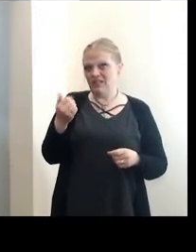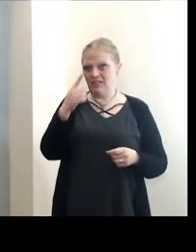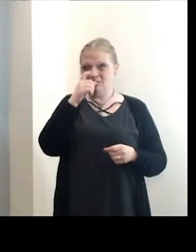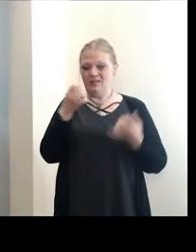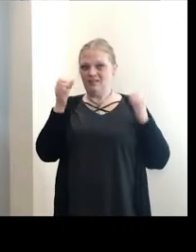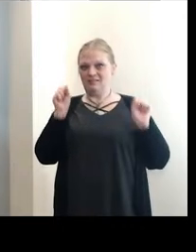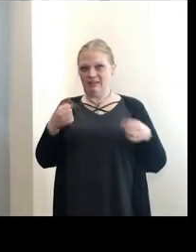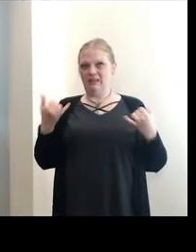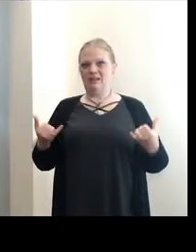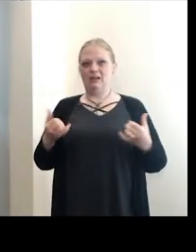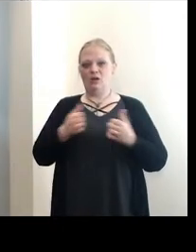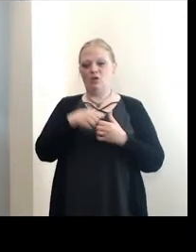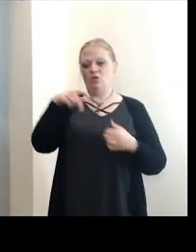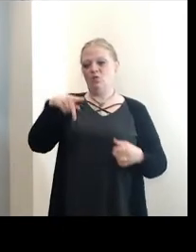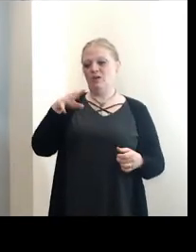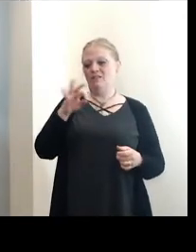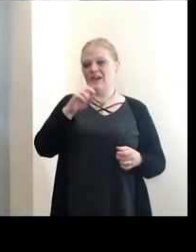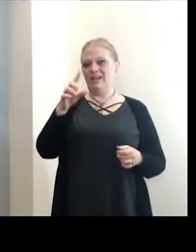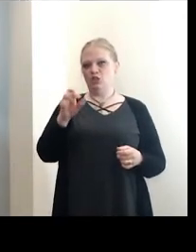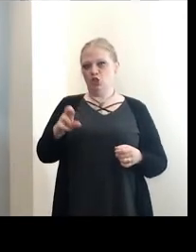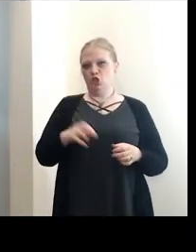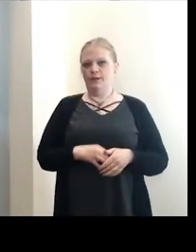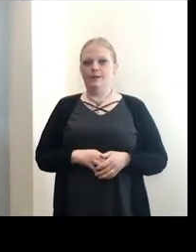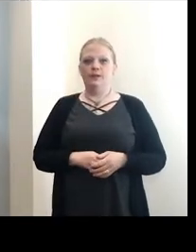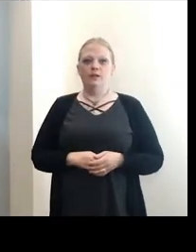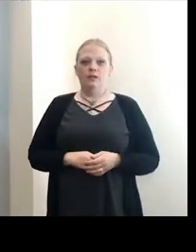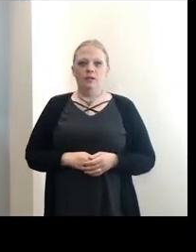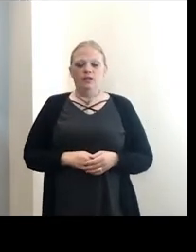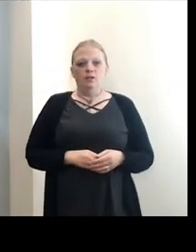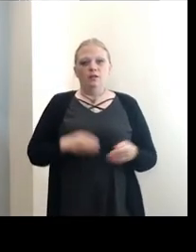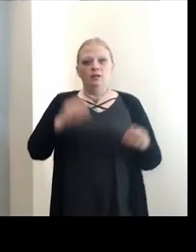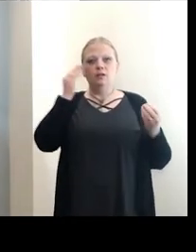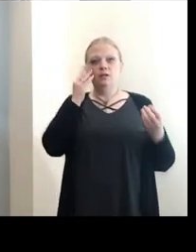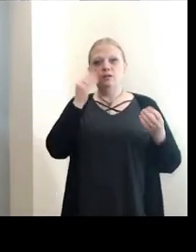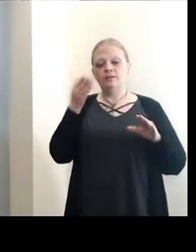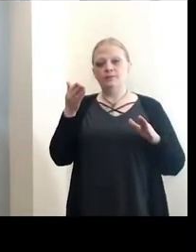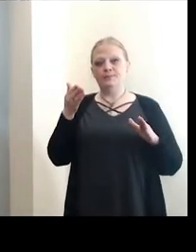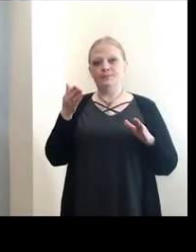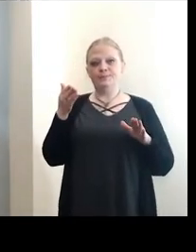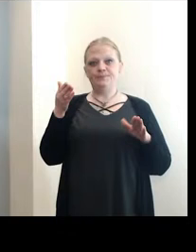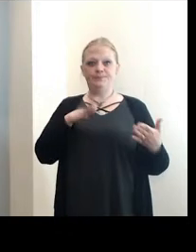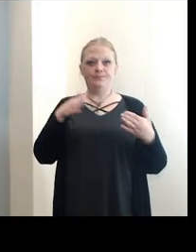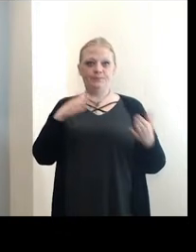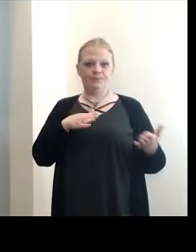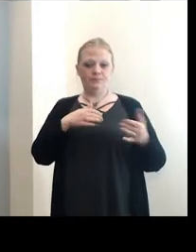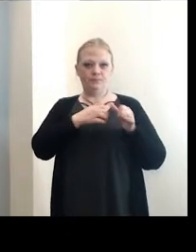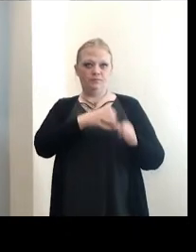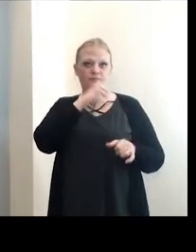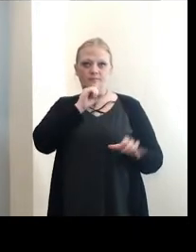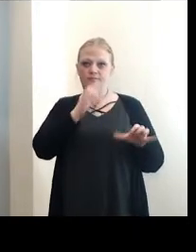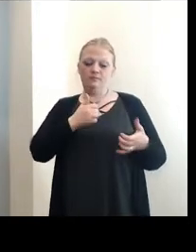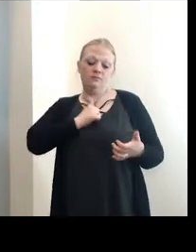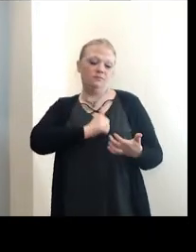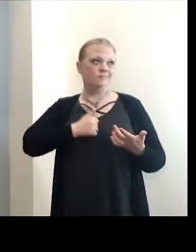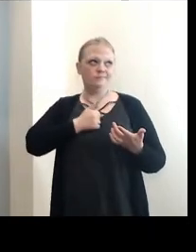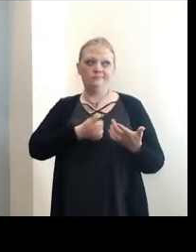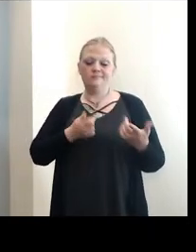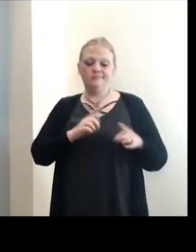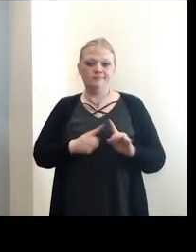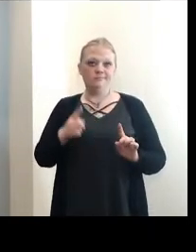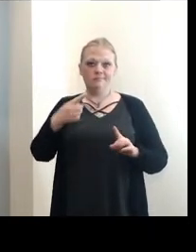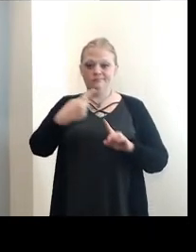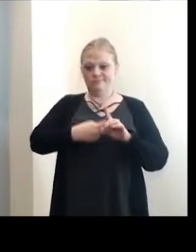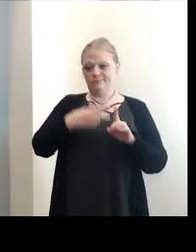can vaccinate them with the Pfizer drug. Mortality data by age group. I'm sorry to say that in the month of